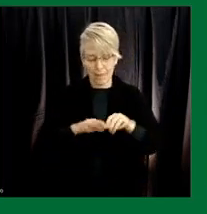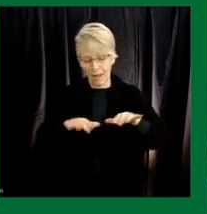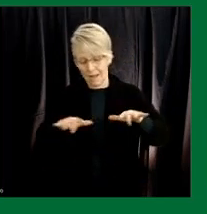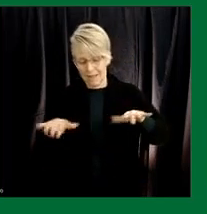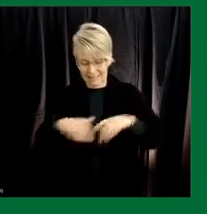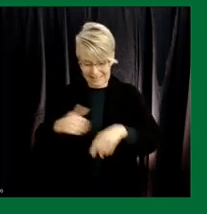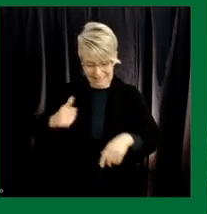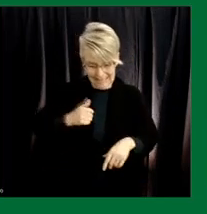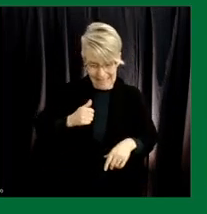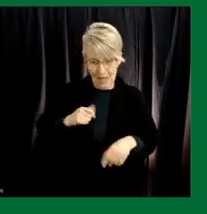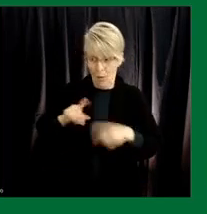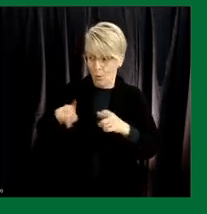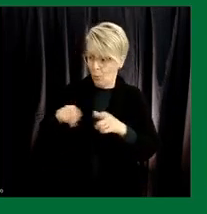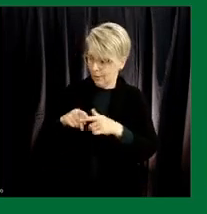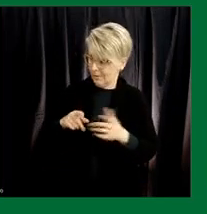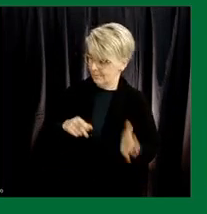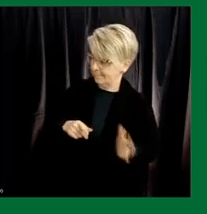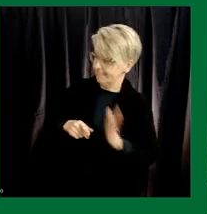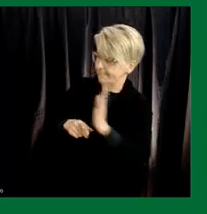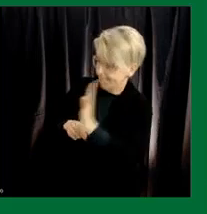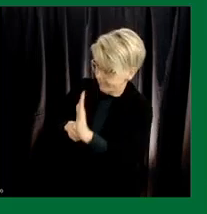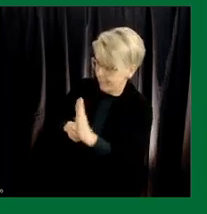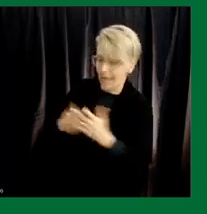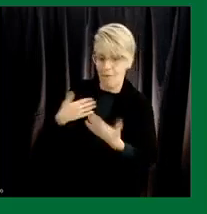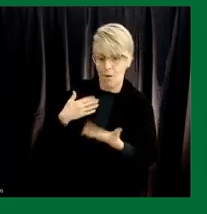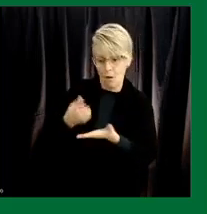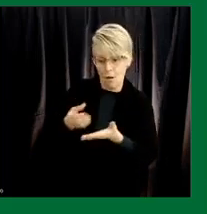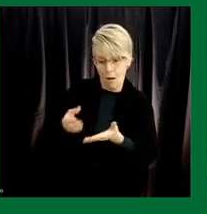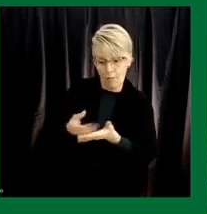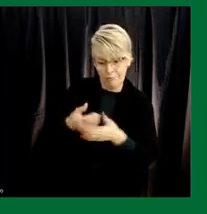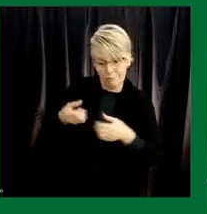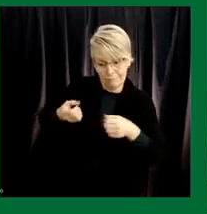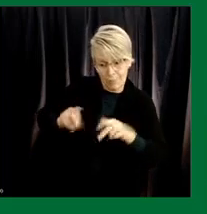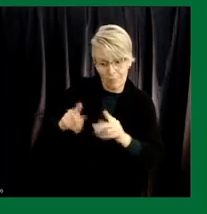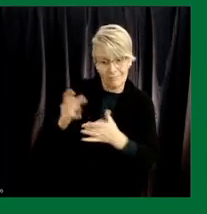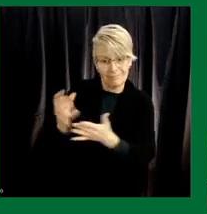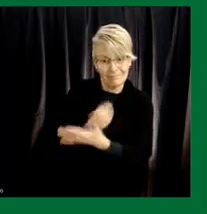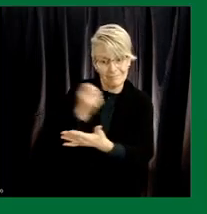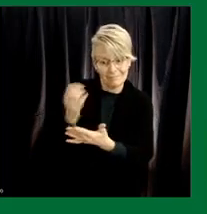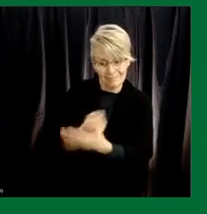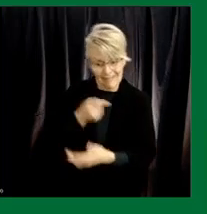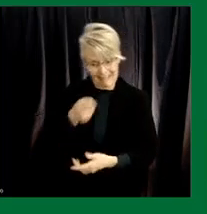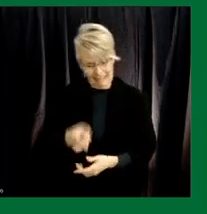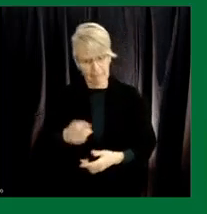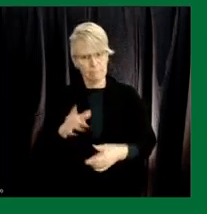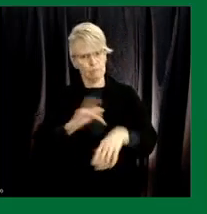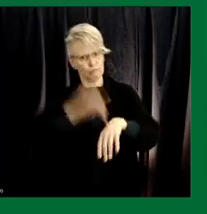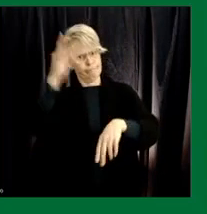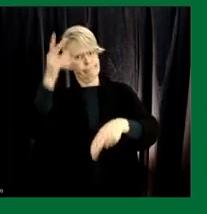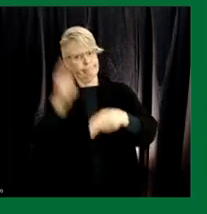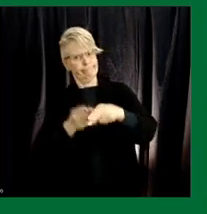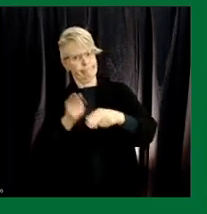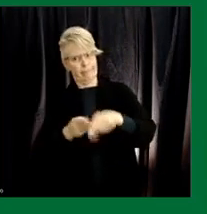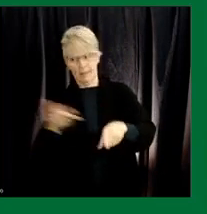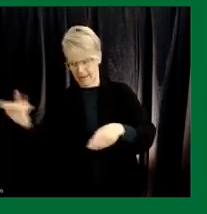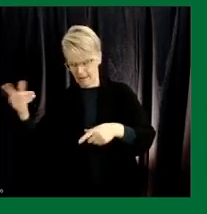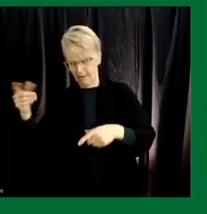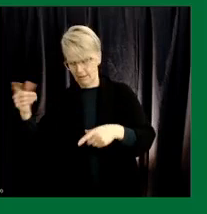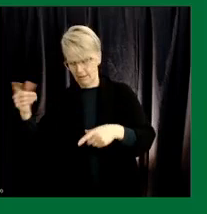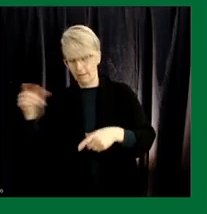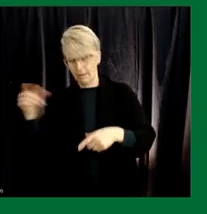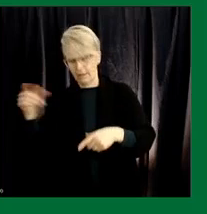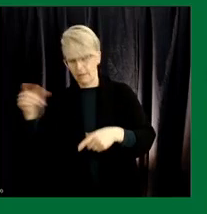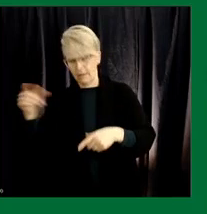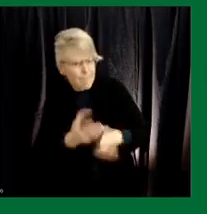when presented with an opportunity where a provincial government a reputable institute that you've invested in before such as veto